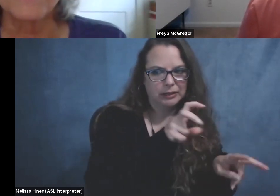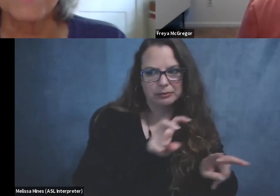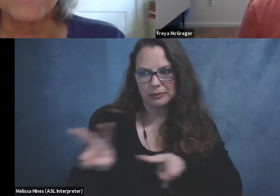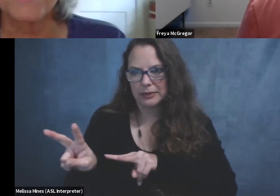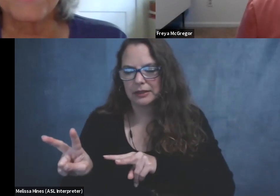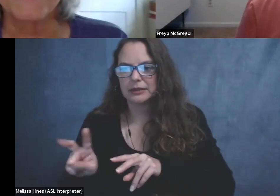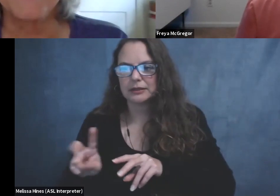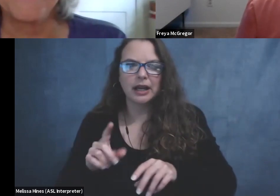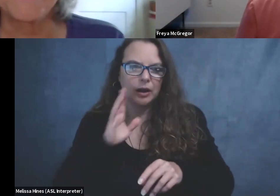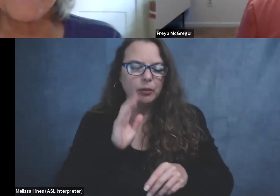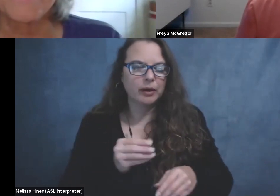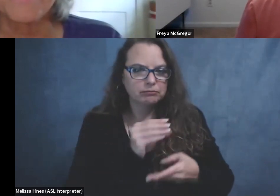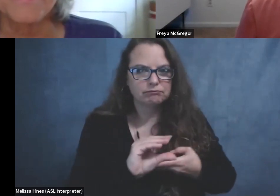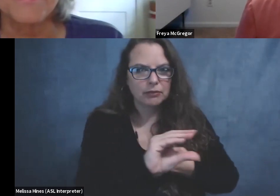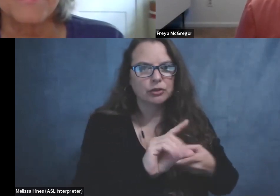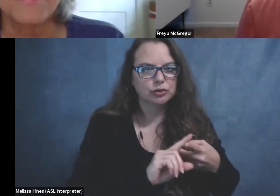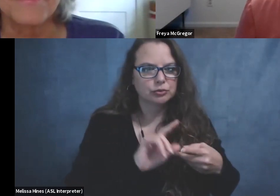a question for her. Um,